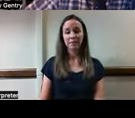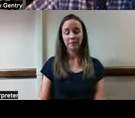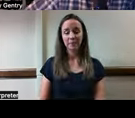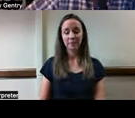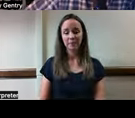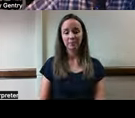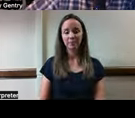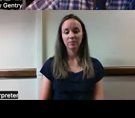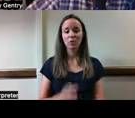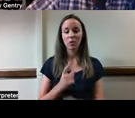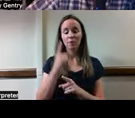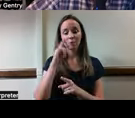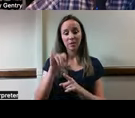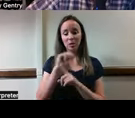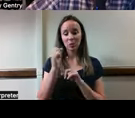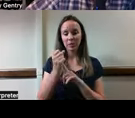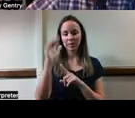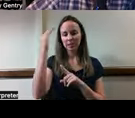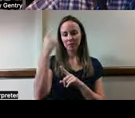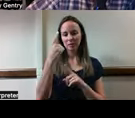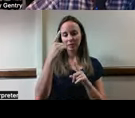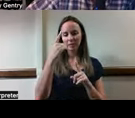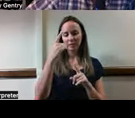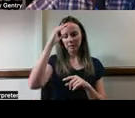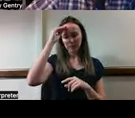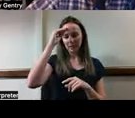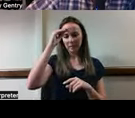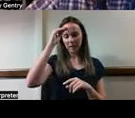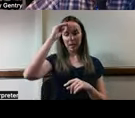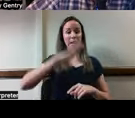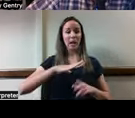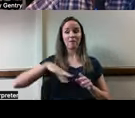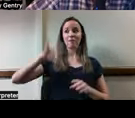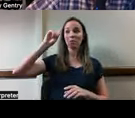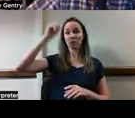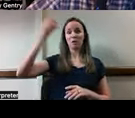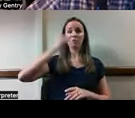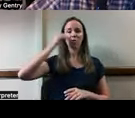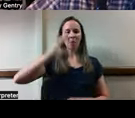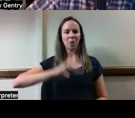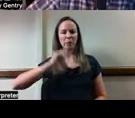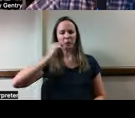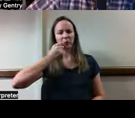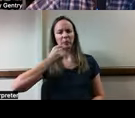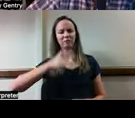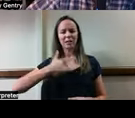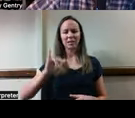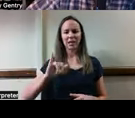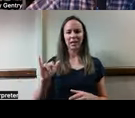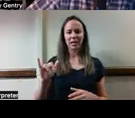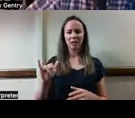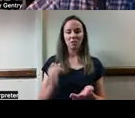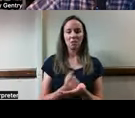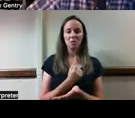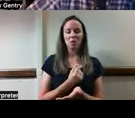Yeah, in this situation, it sounds like we've got a guy who's discovered smart homes and thinks they're the coolest thing ever. And it feels like it's a way to make life